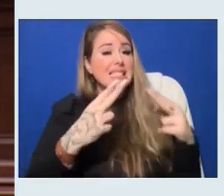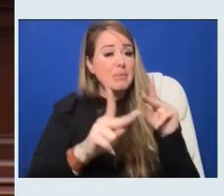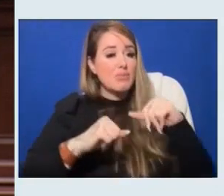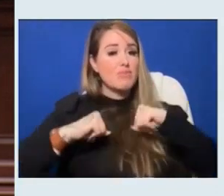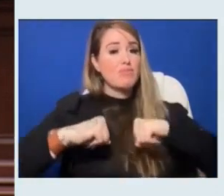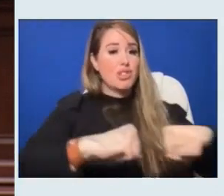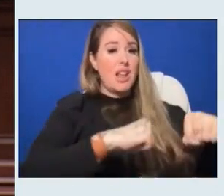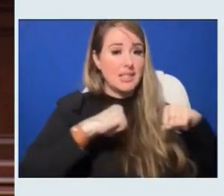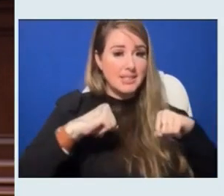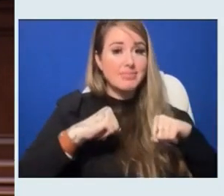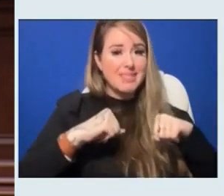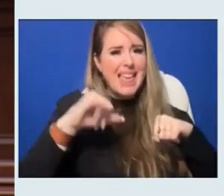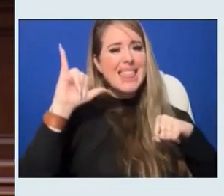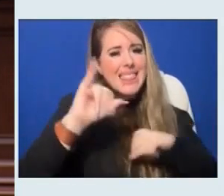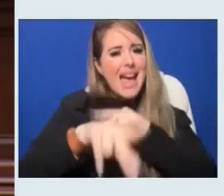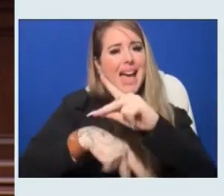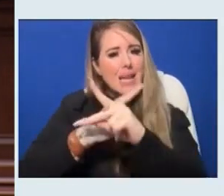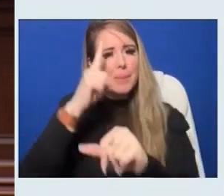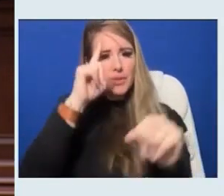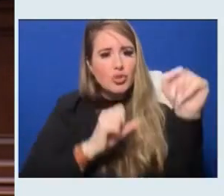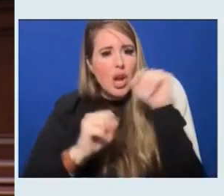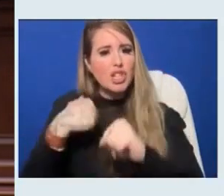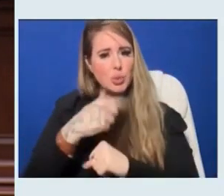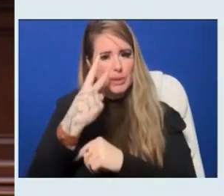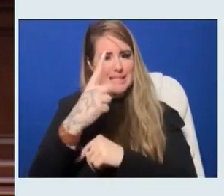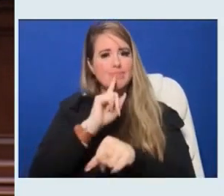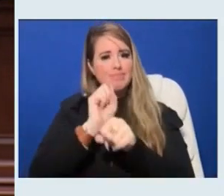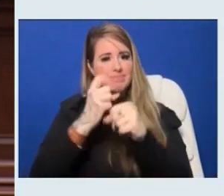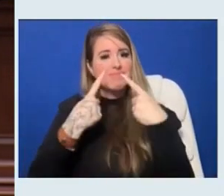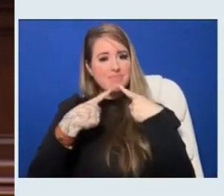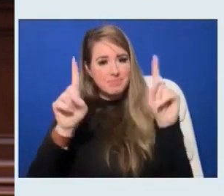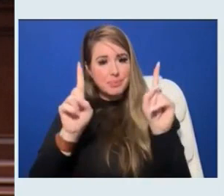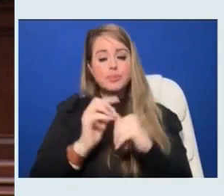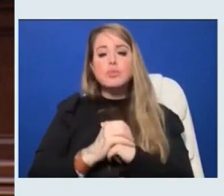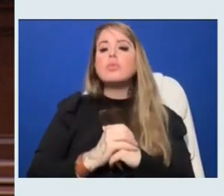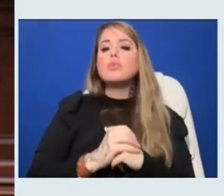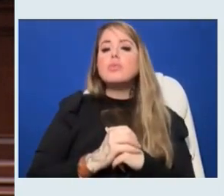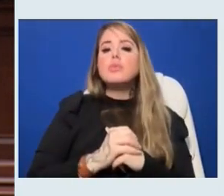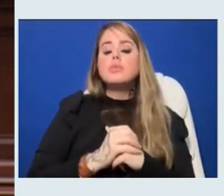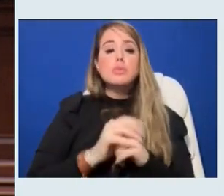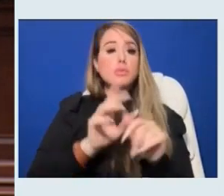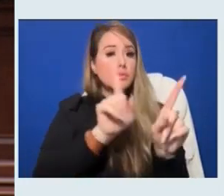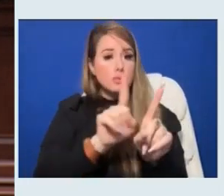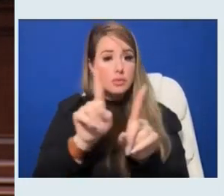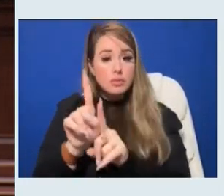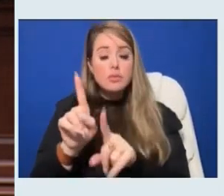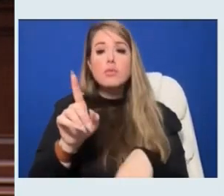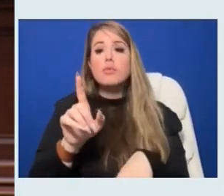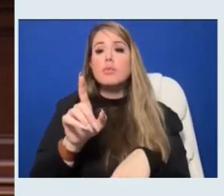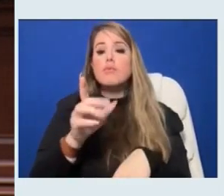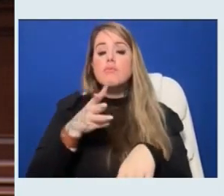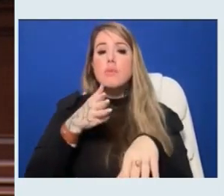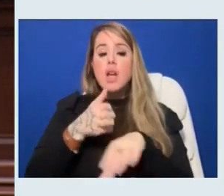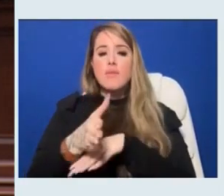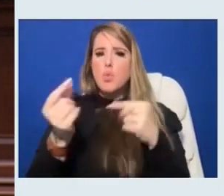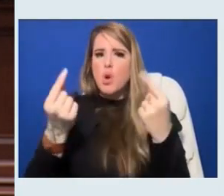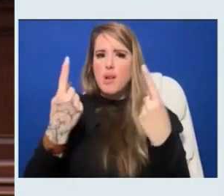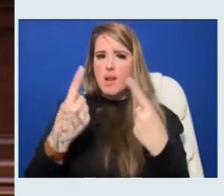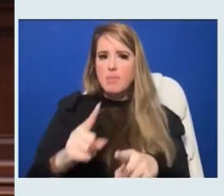Those are the strategies that are working. We also, after the massacre in my hometown,